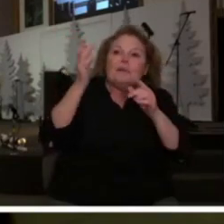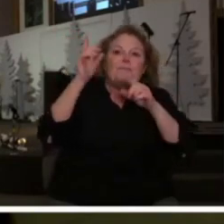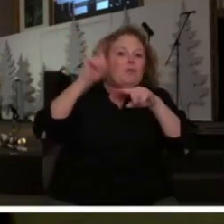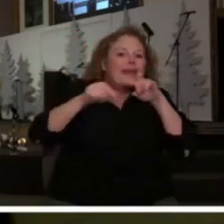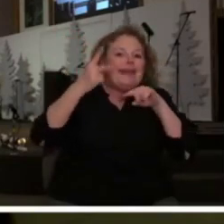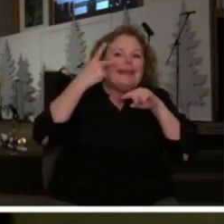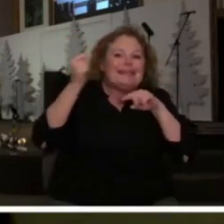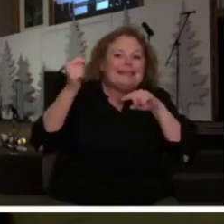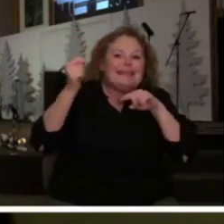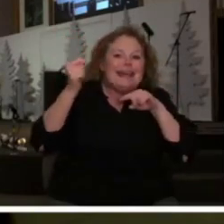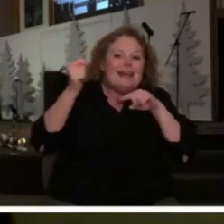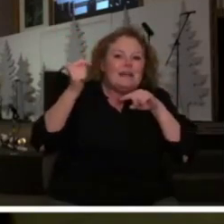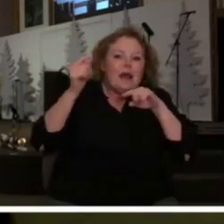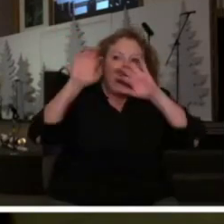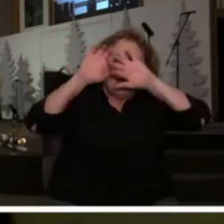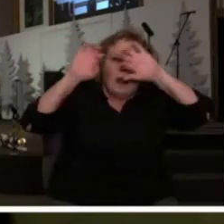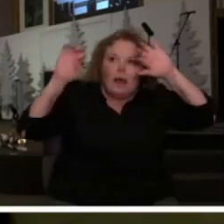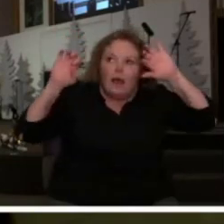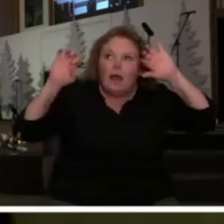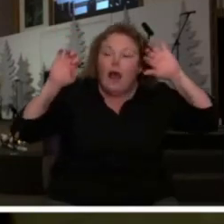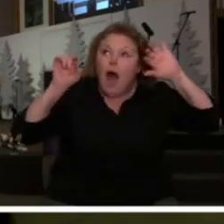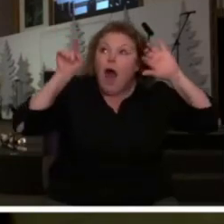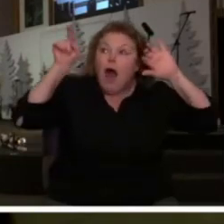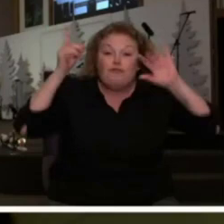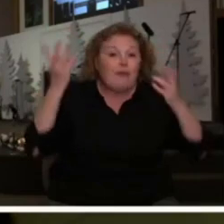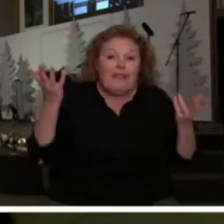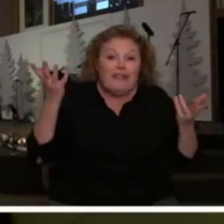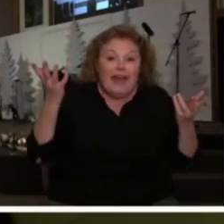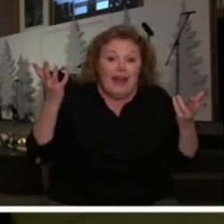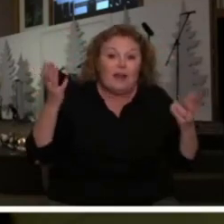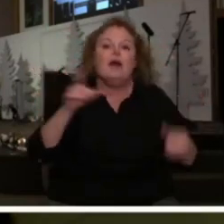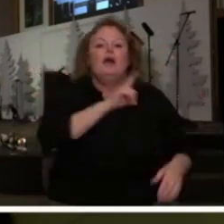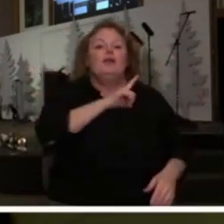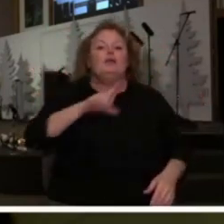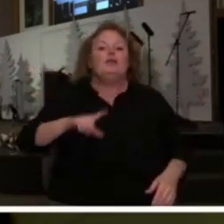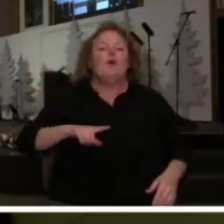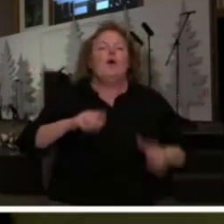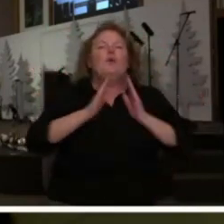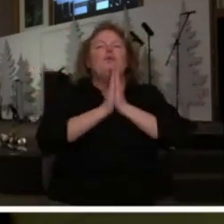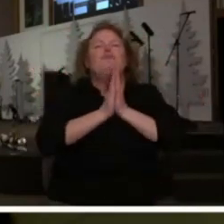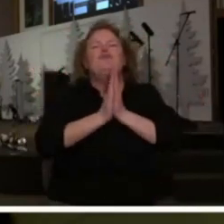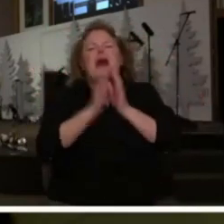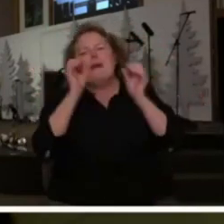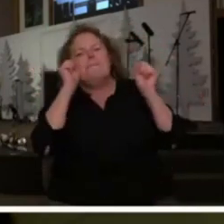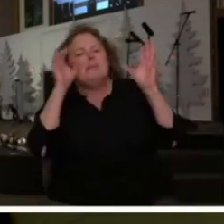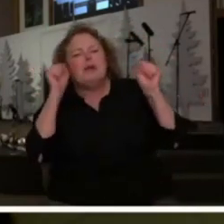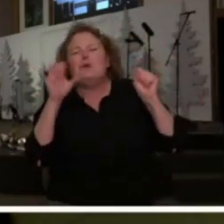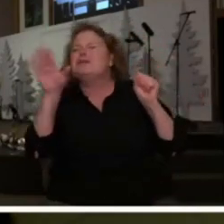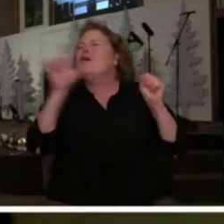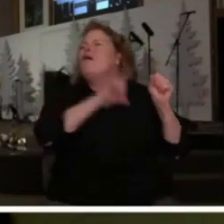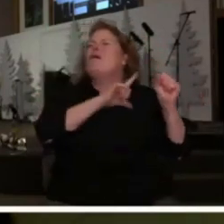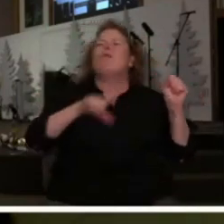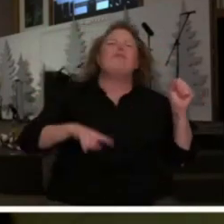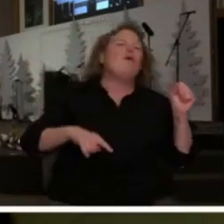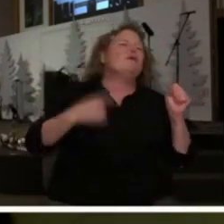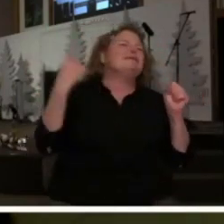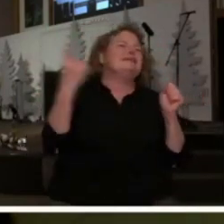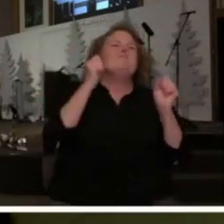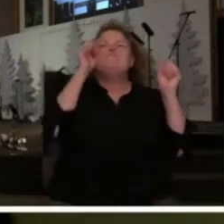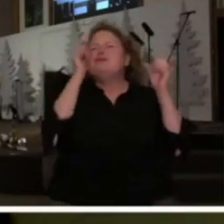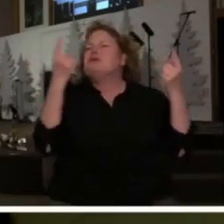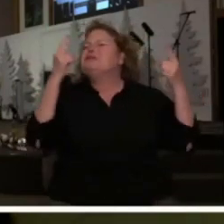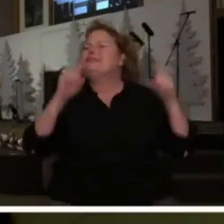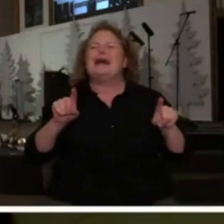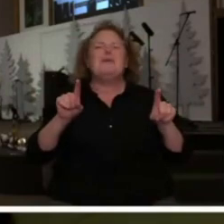side. And something that we think about is, Lord, when we're praying for miracles, we're asking that the supernatural would break the